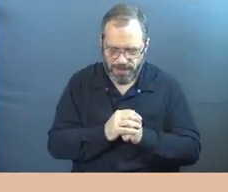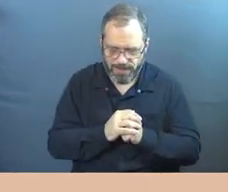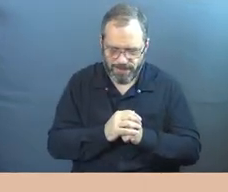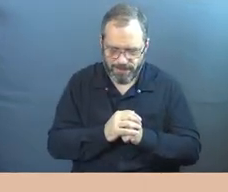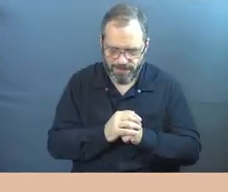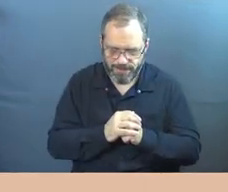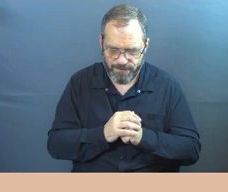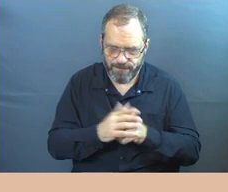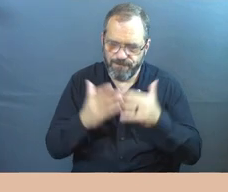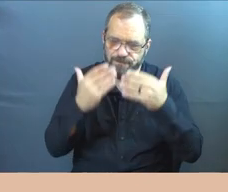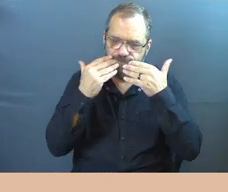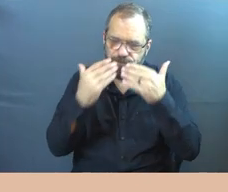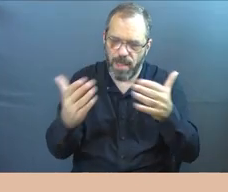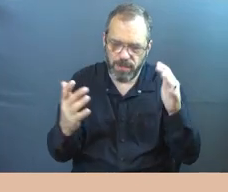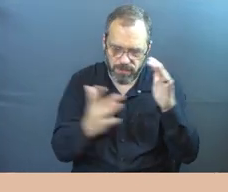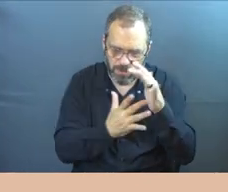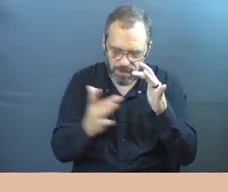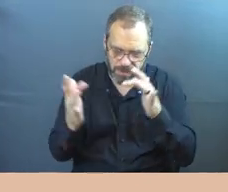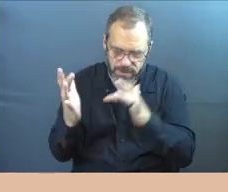Thank you, Jesus.